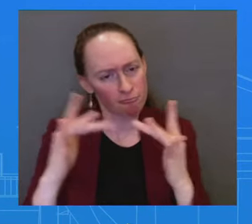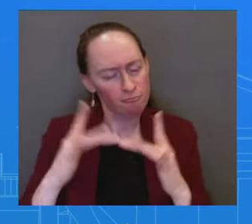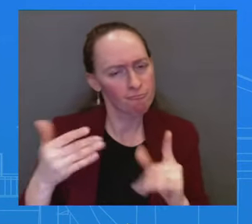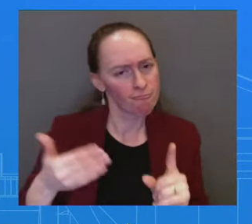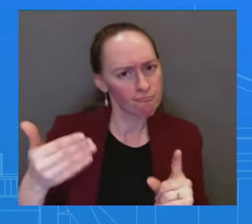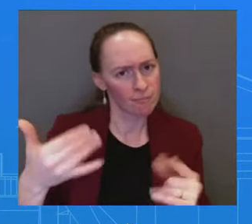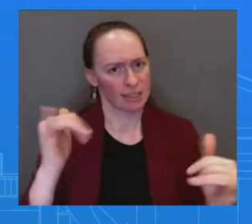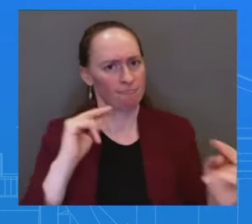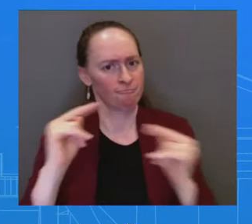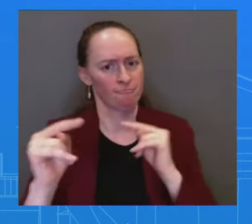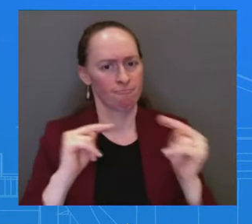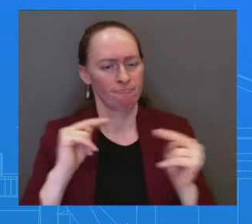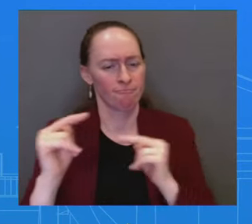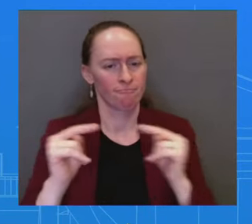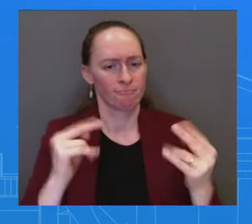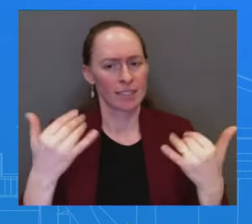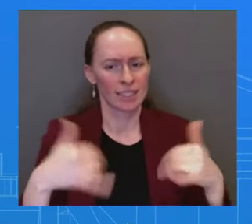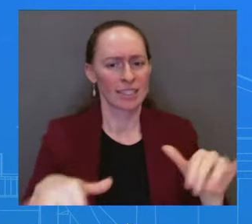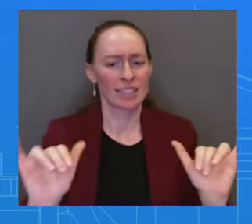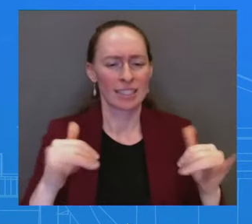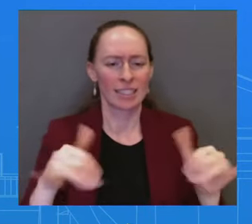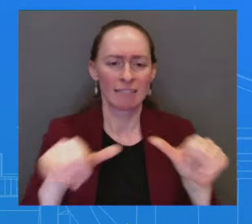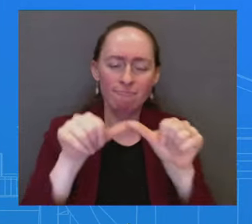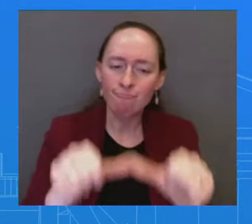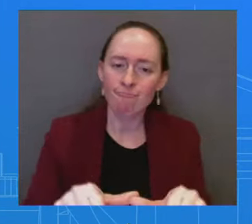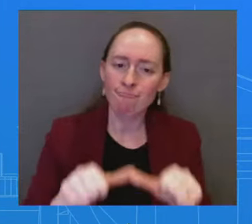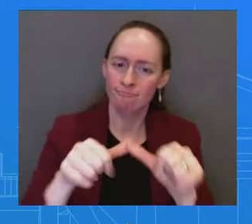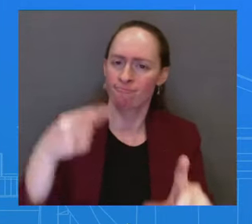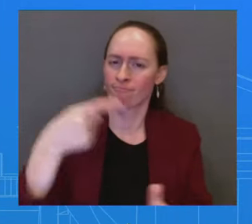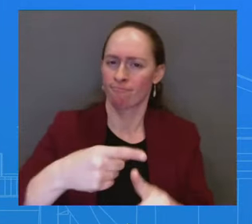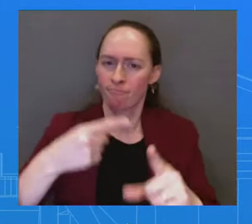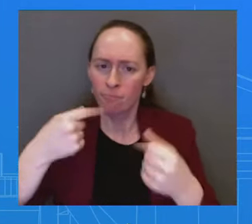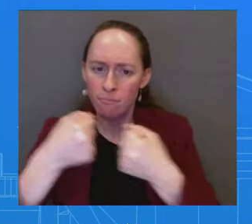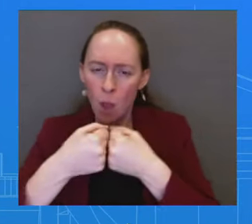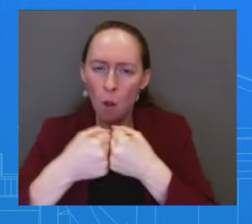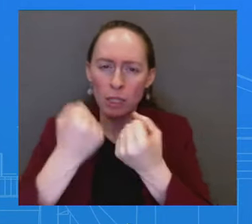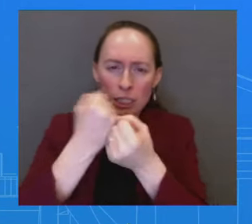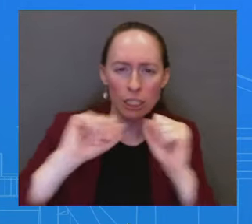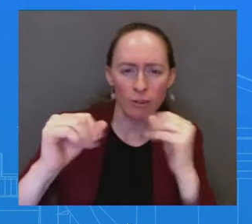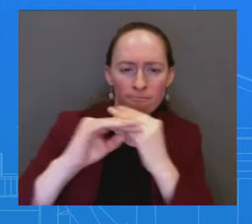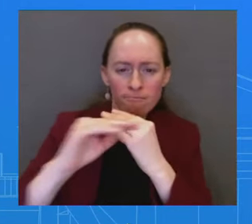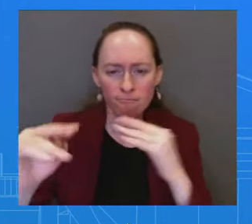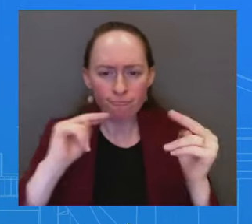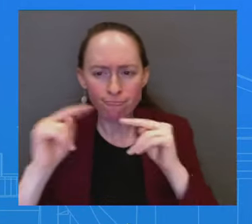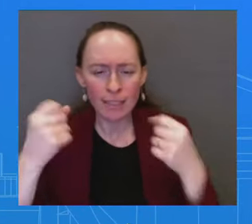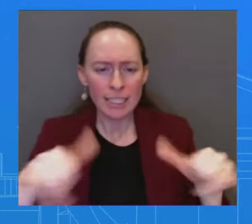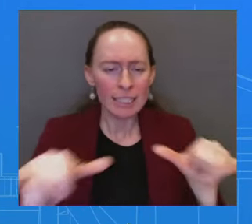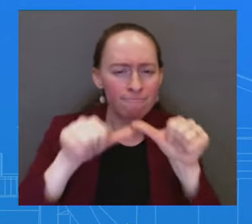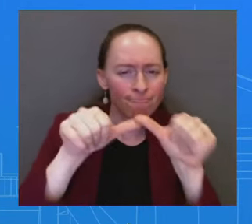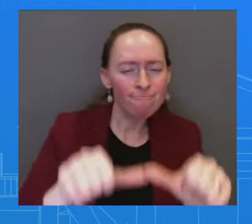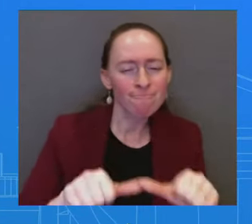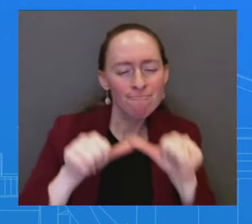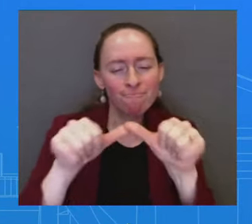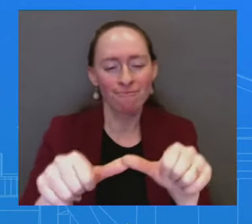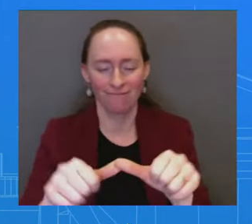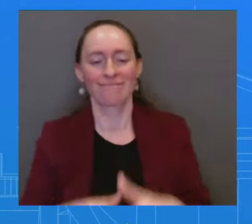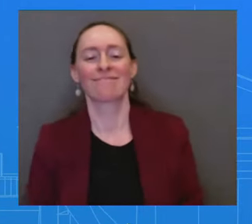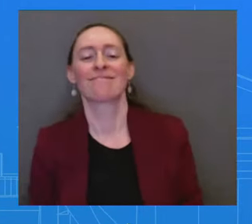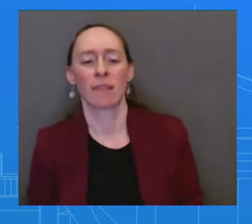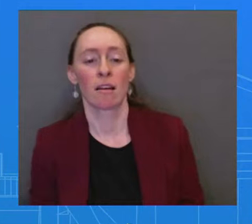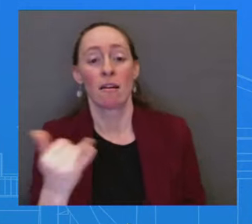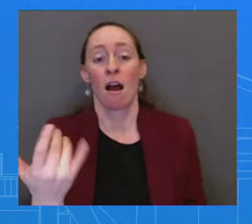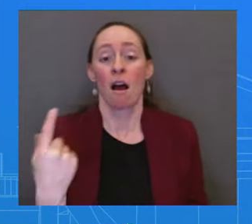focused on border security to allow them to do their negotiations. Again, the negotiations that they're talking about is obviously policy and